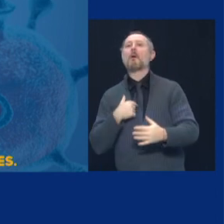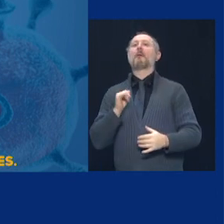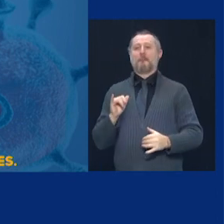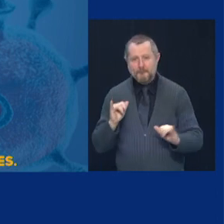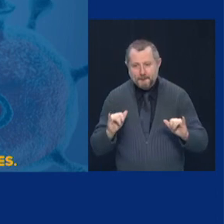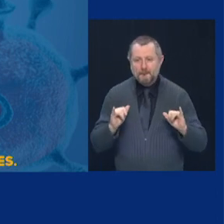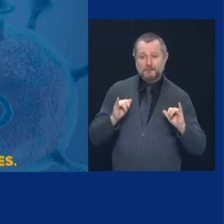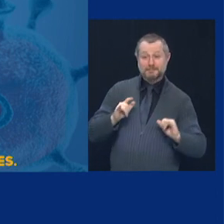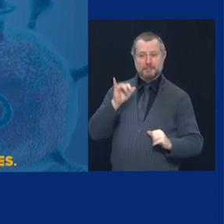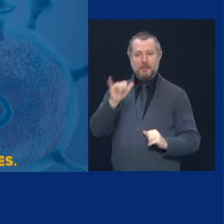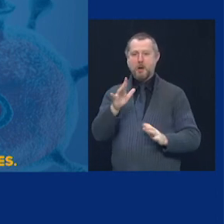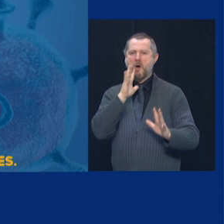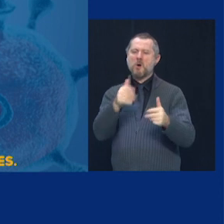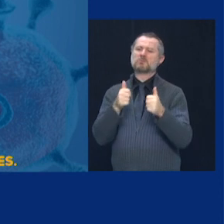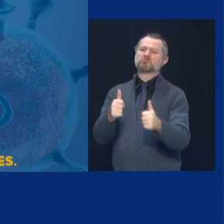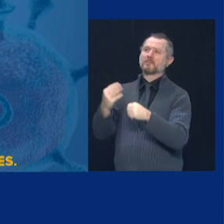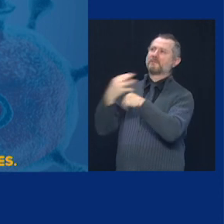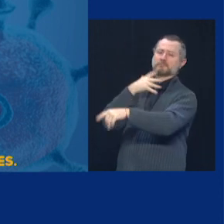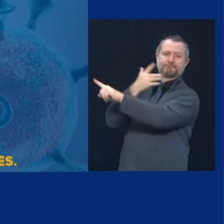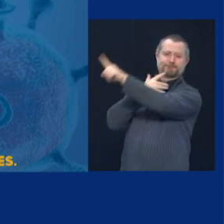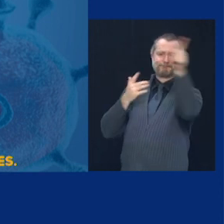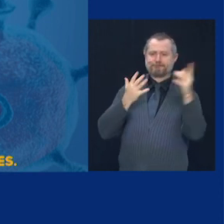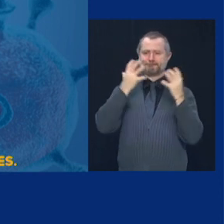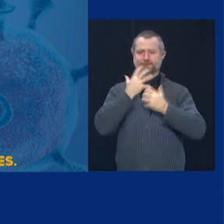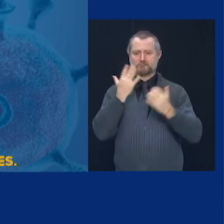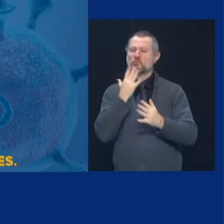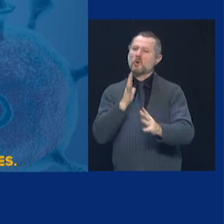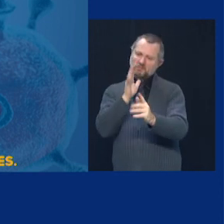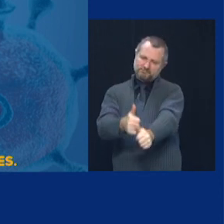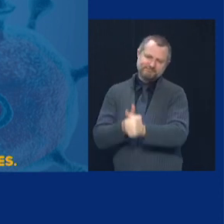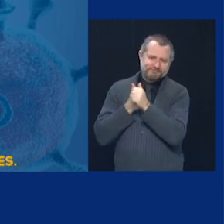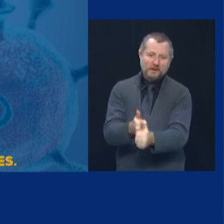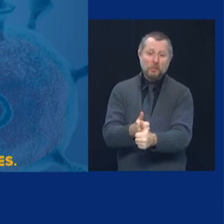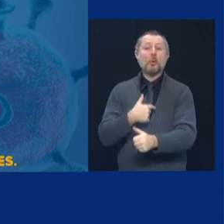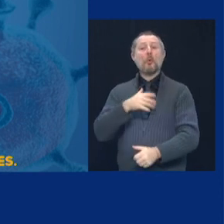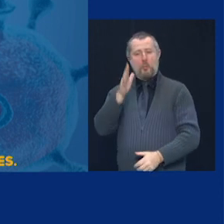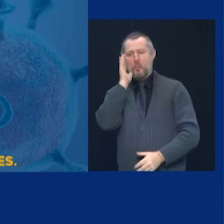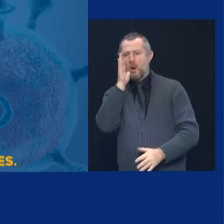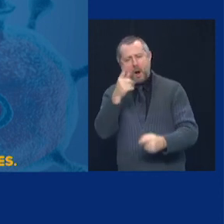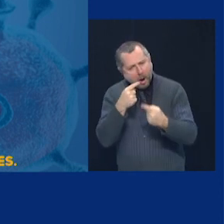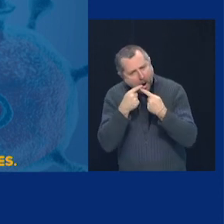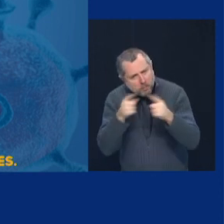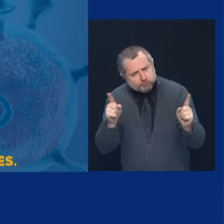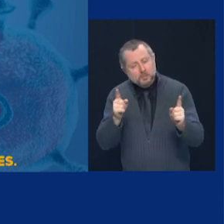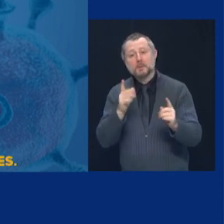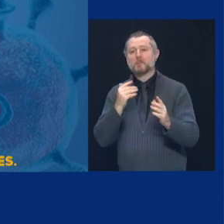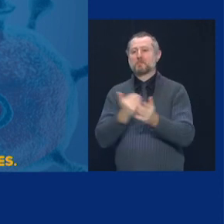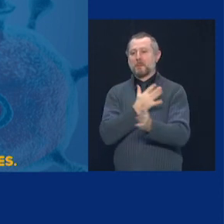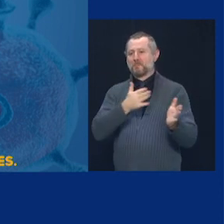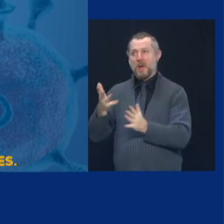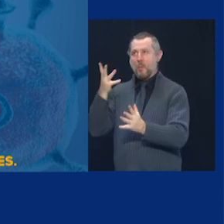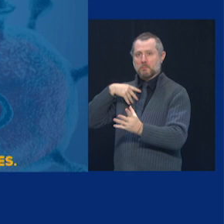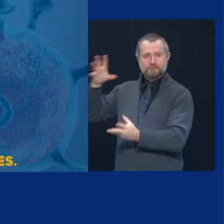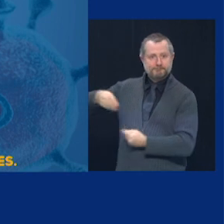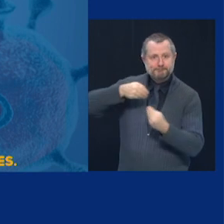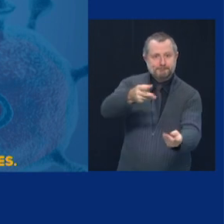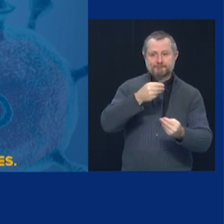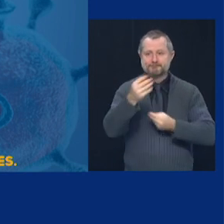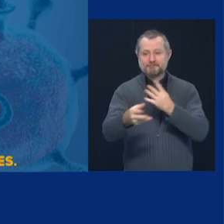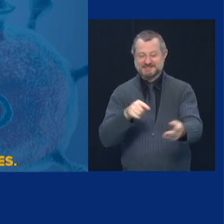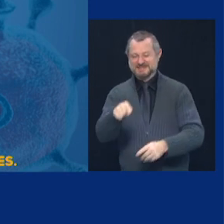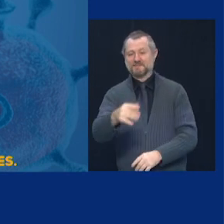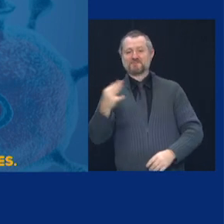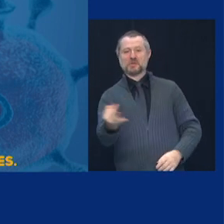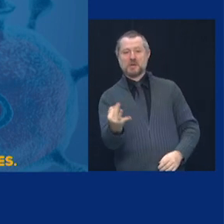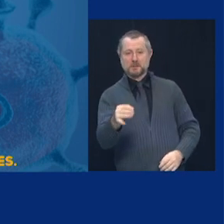is good advice, and we're going to do that. We'll announce a new plan on Friday. And then third, we have the